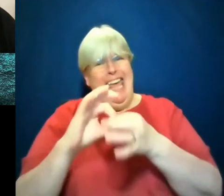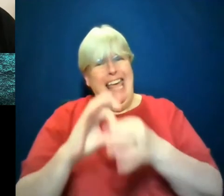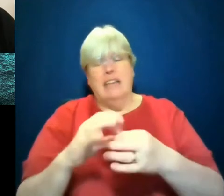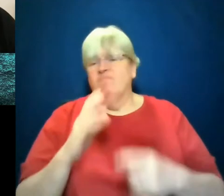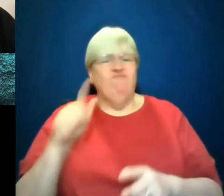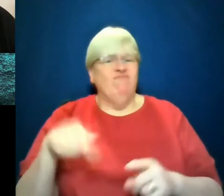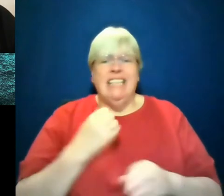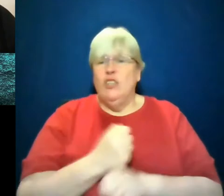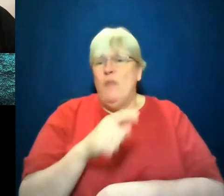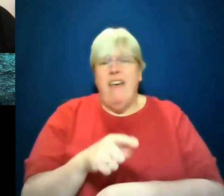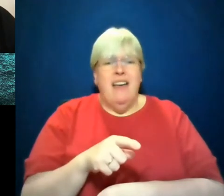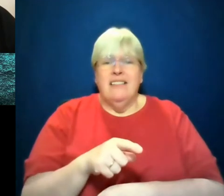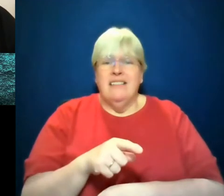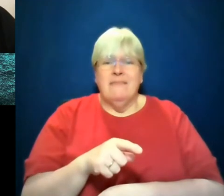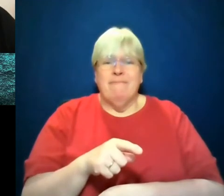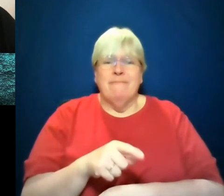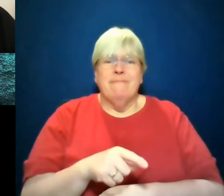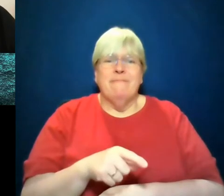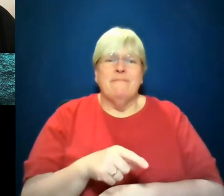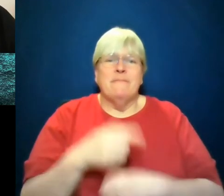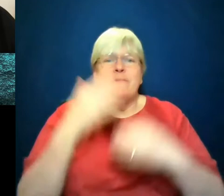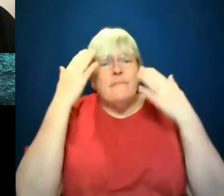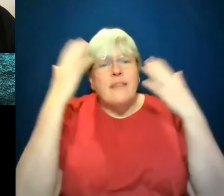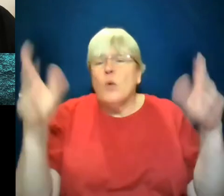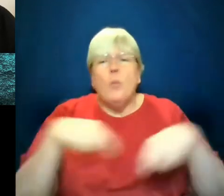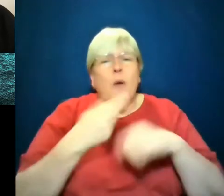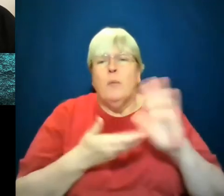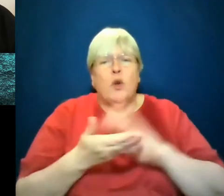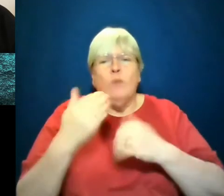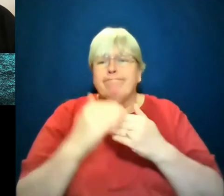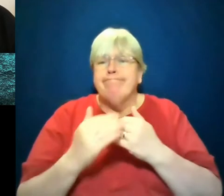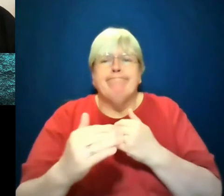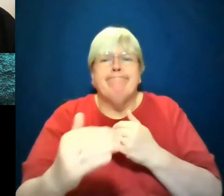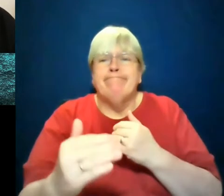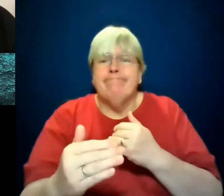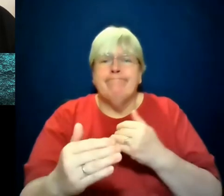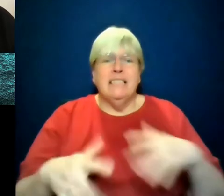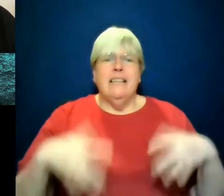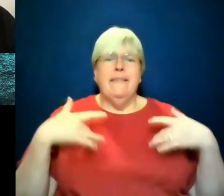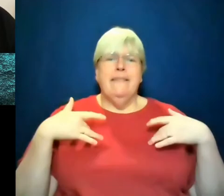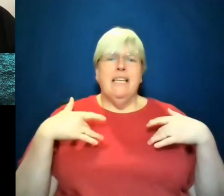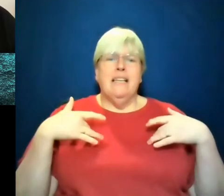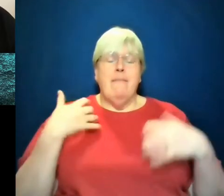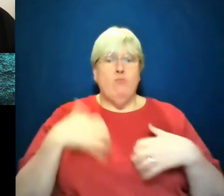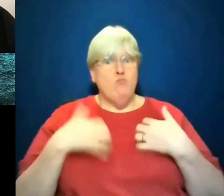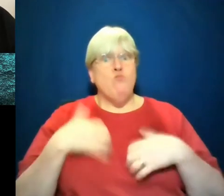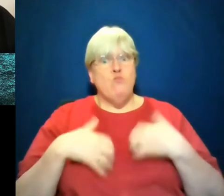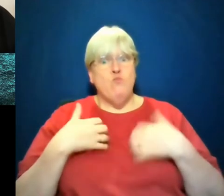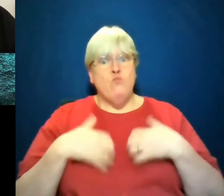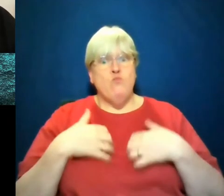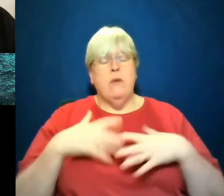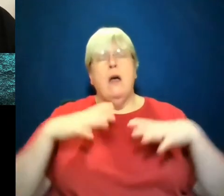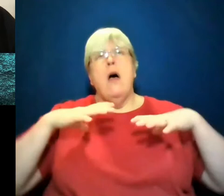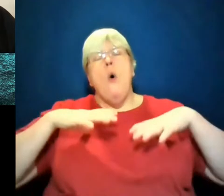It's just, I don't know where we go from here. I feel both a sense of exhilaration and relief about the fact that